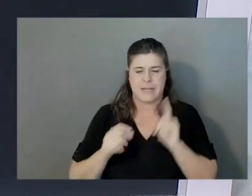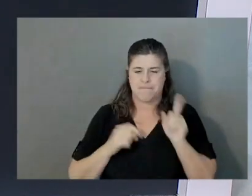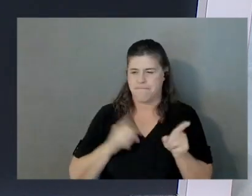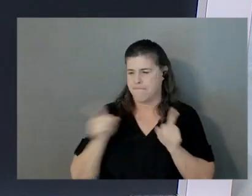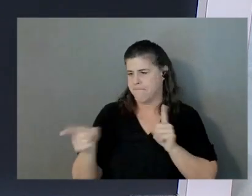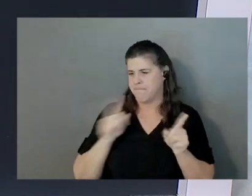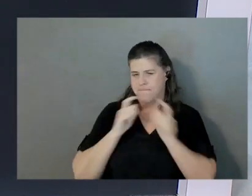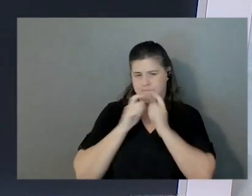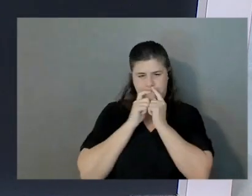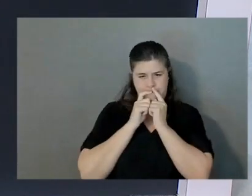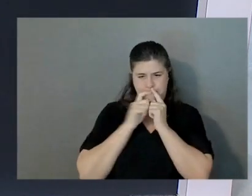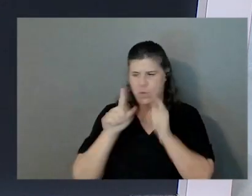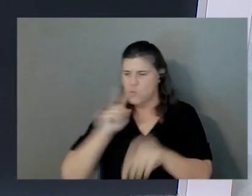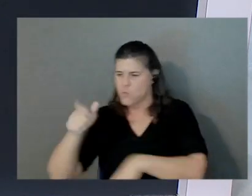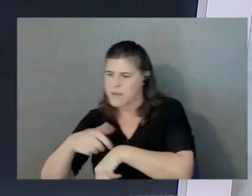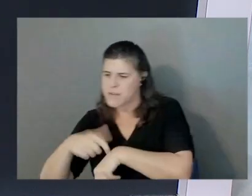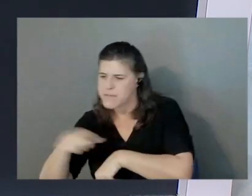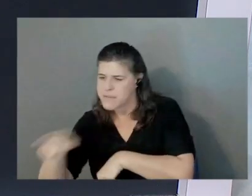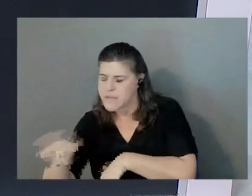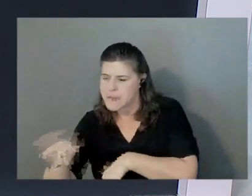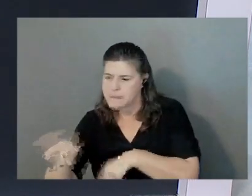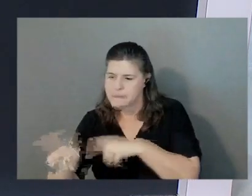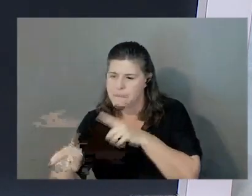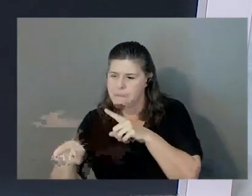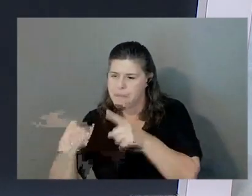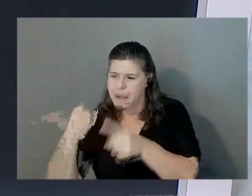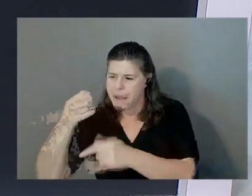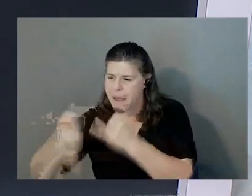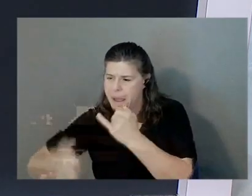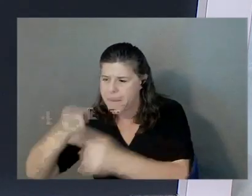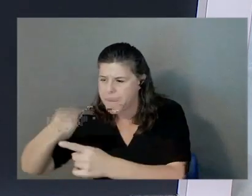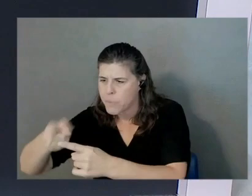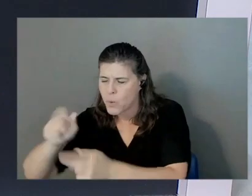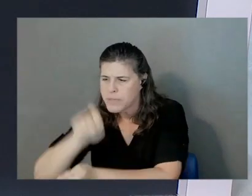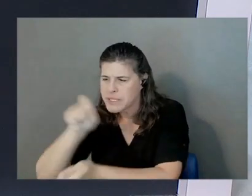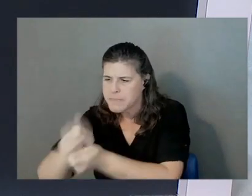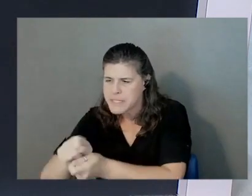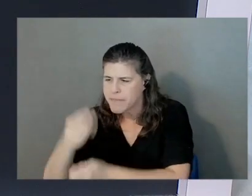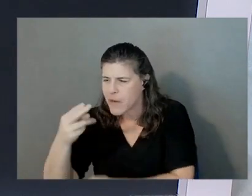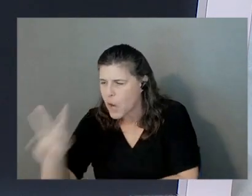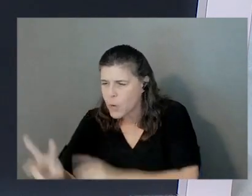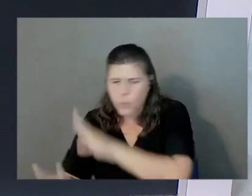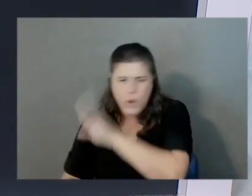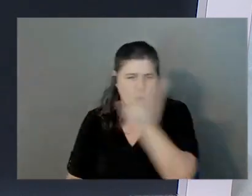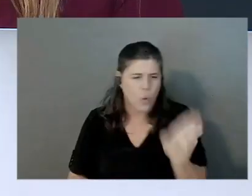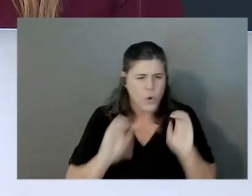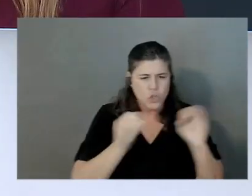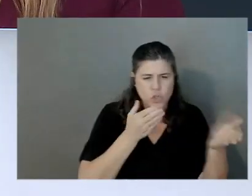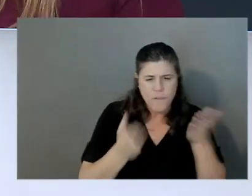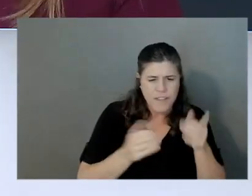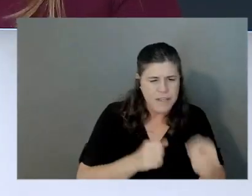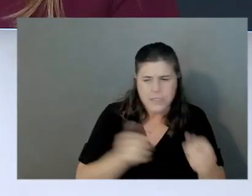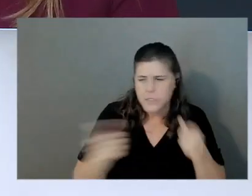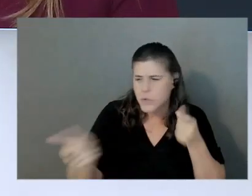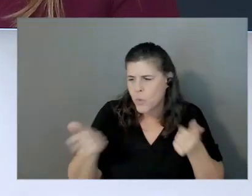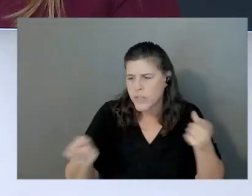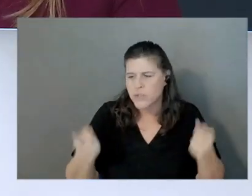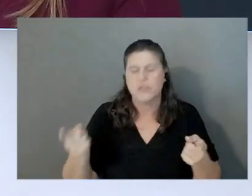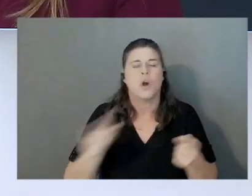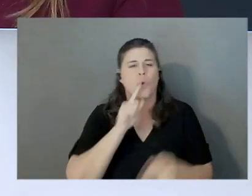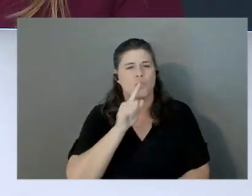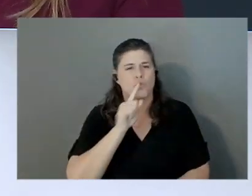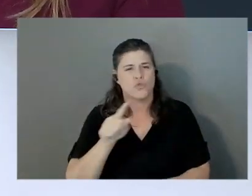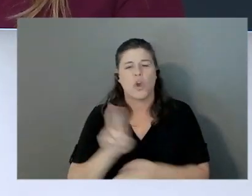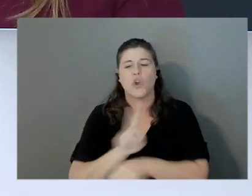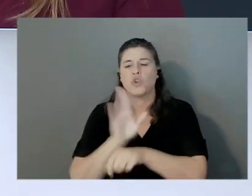real-time endpoint with a specific hardware versus serverless? Sure. So one thing that users should be aware